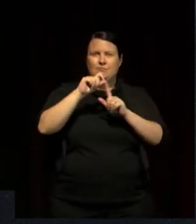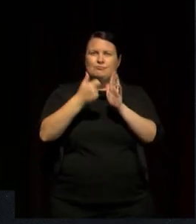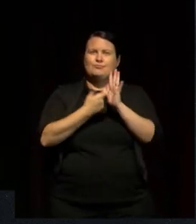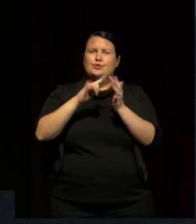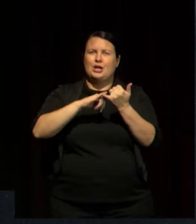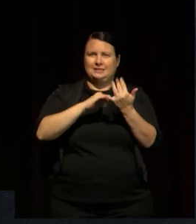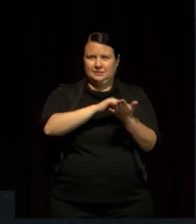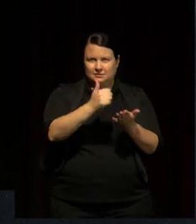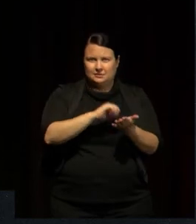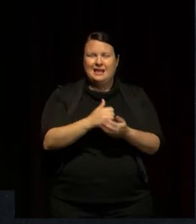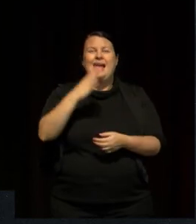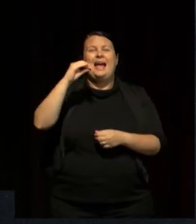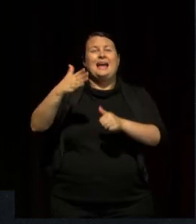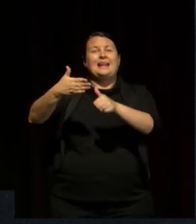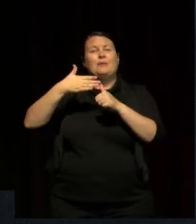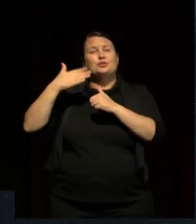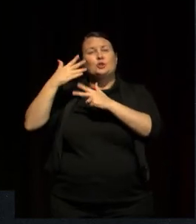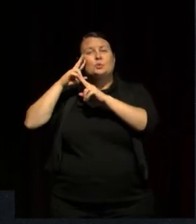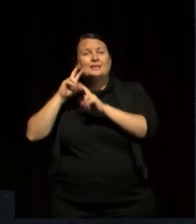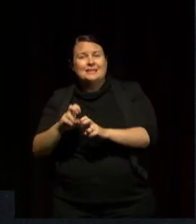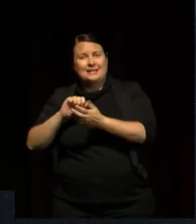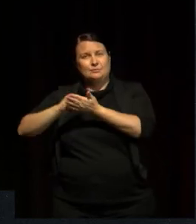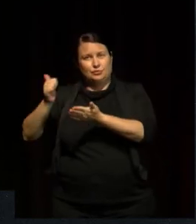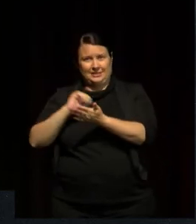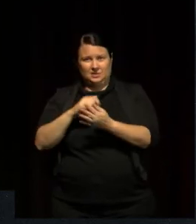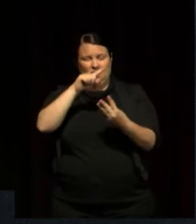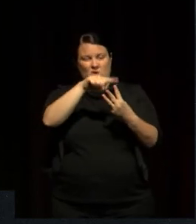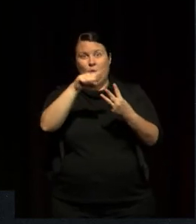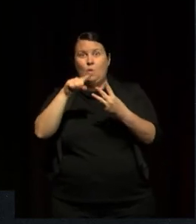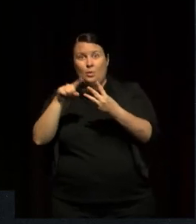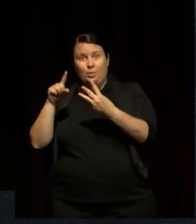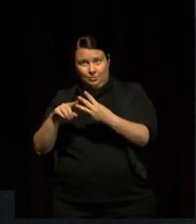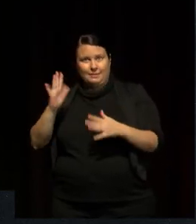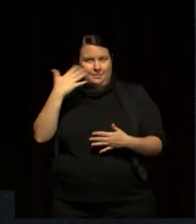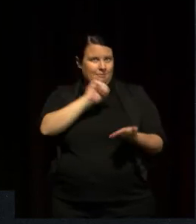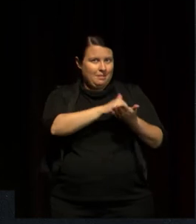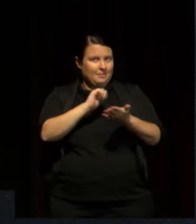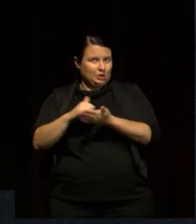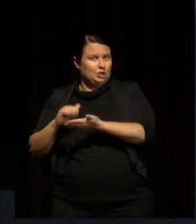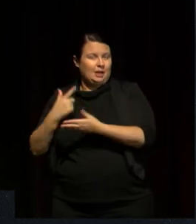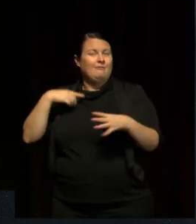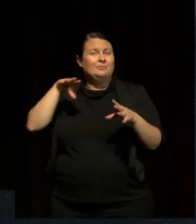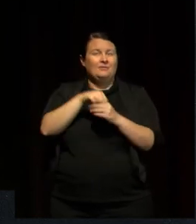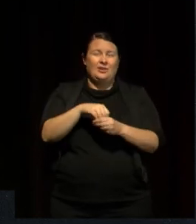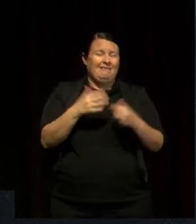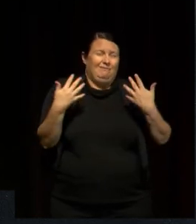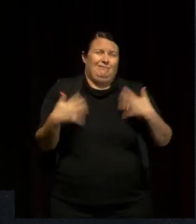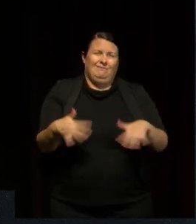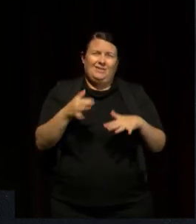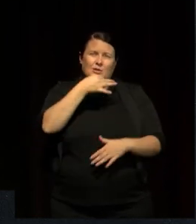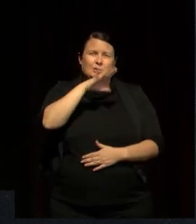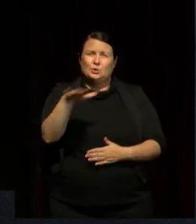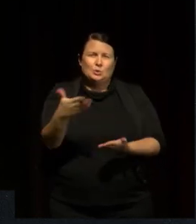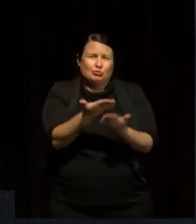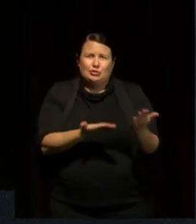Studies Press. All of those three publishing houses have incredible children's lists and